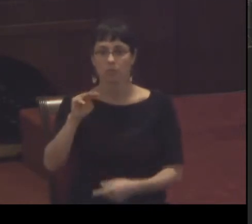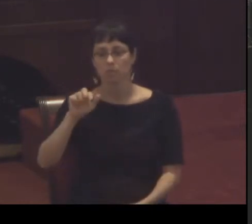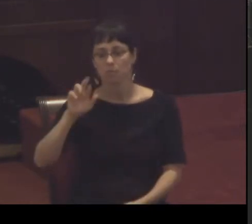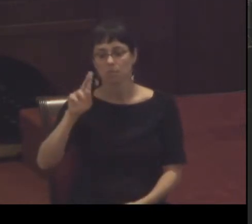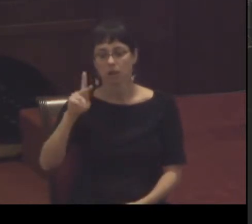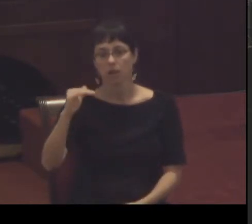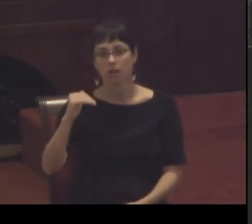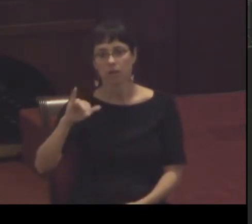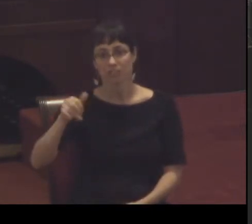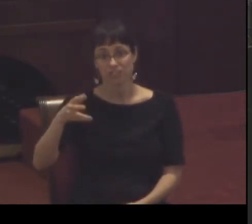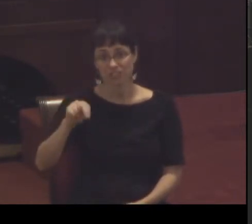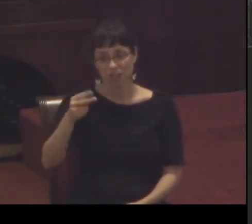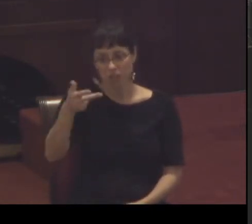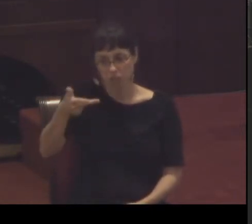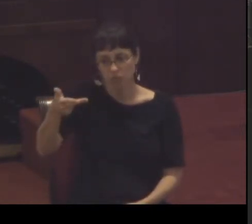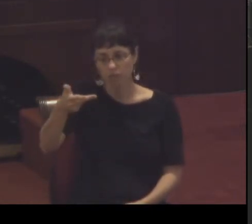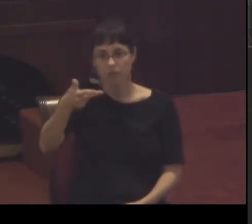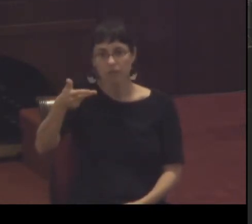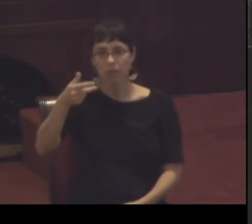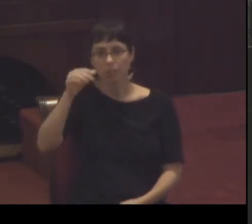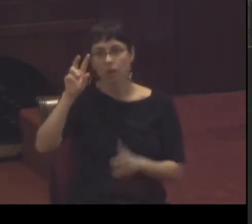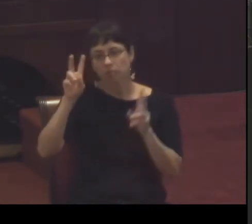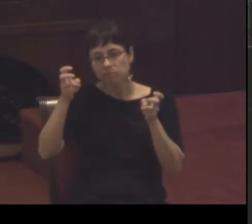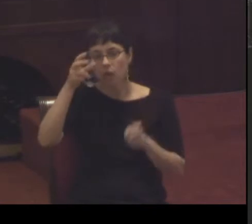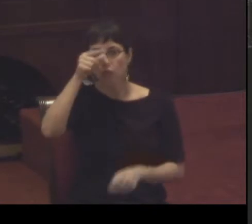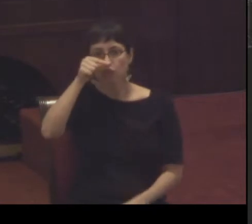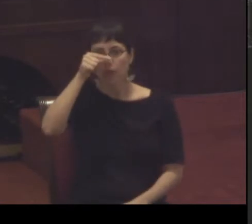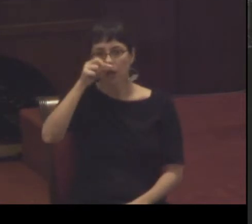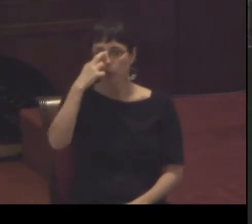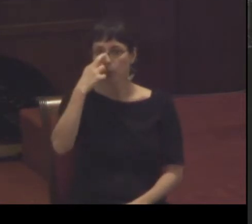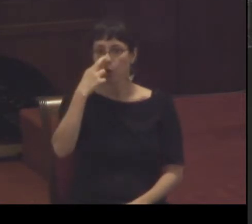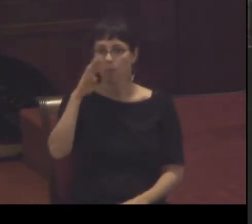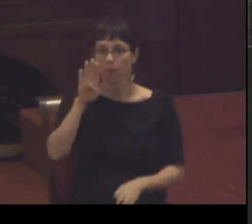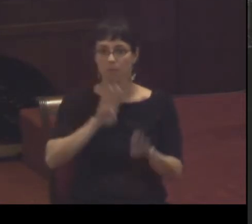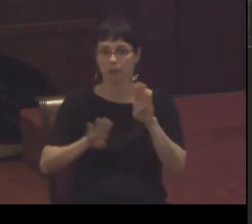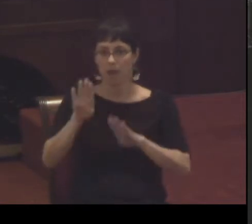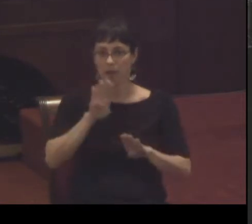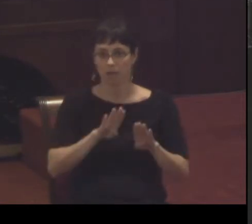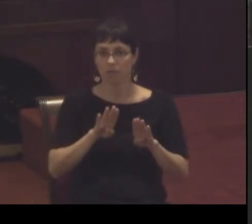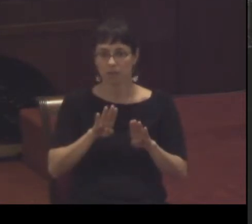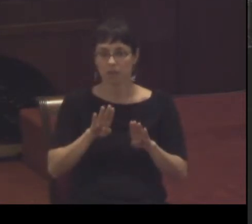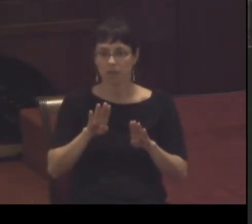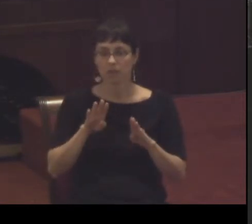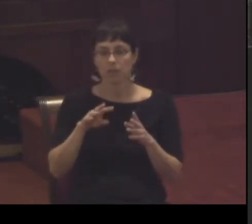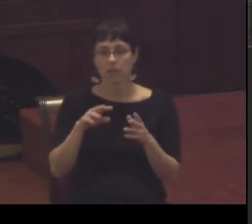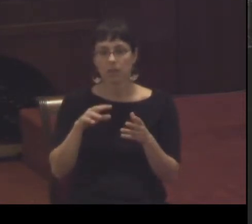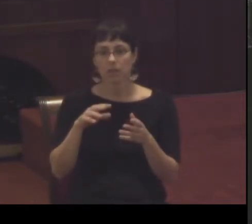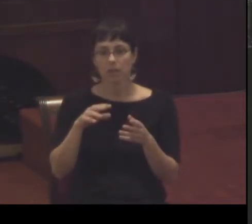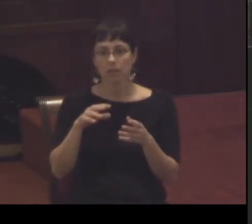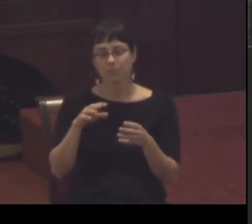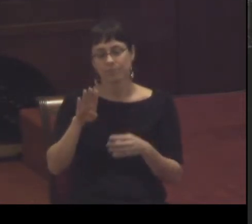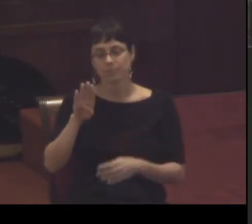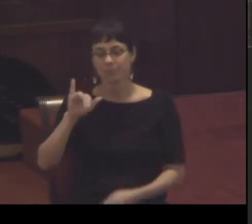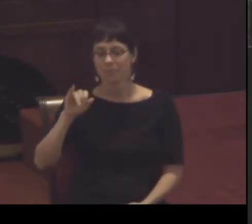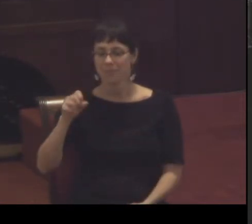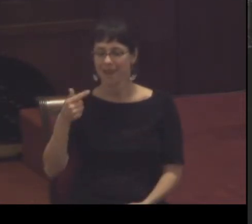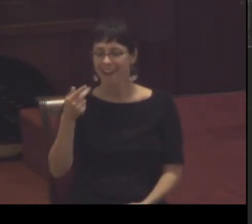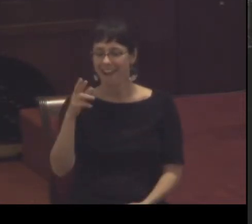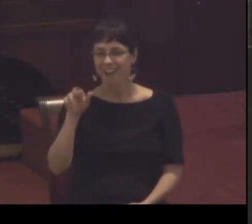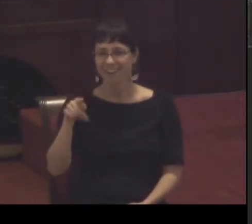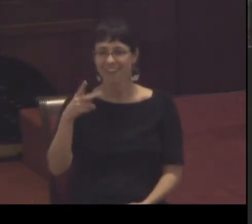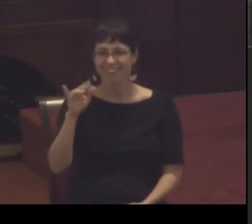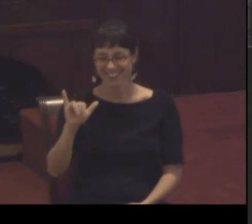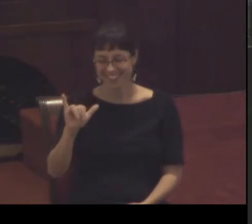category called Greco-Roman biography historical accounts that were written in order to we'll teach some kind of moral